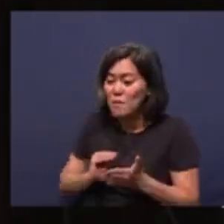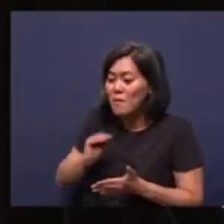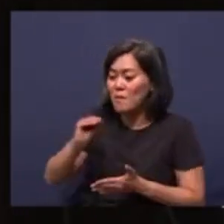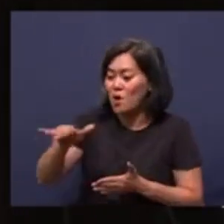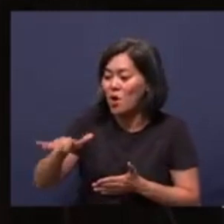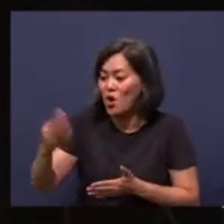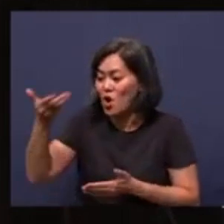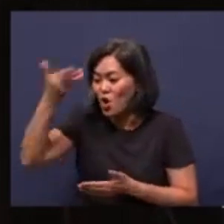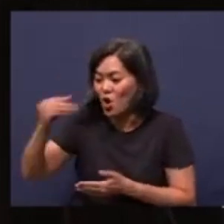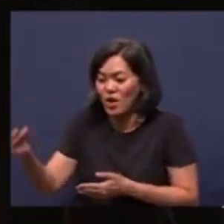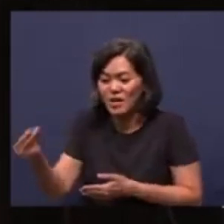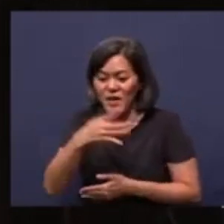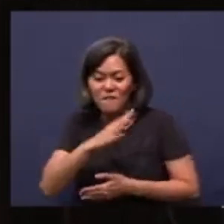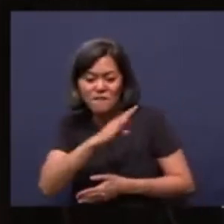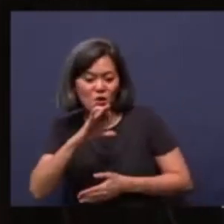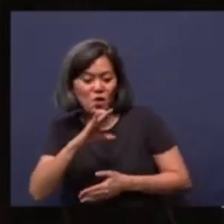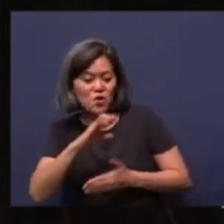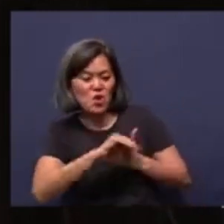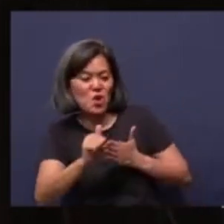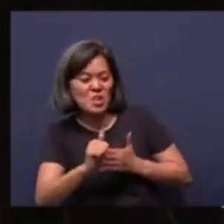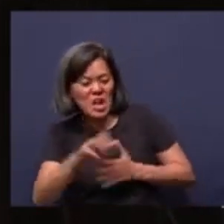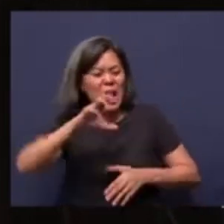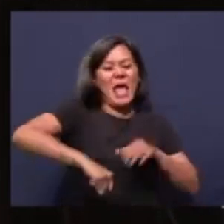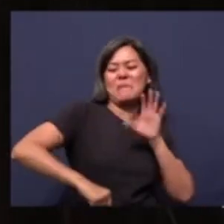back $400. Claim it, man. Claim it.